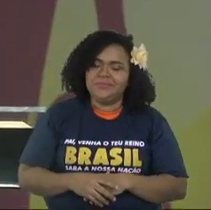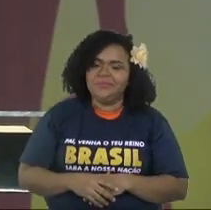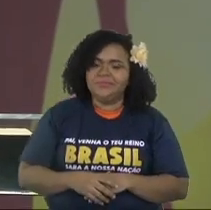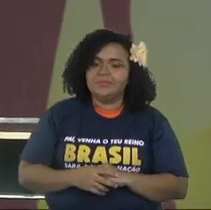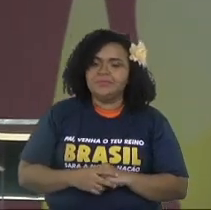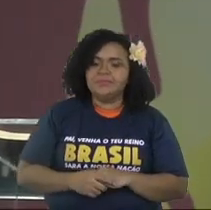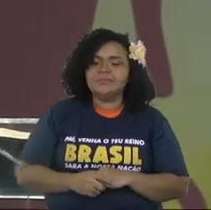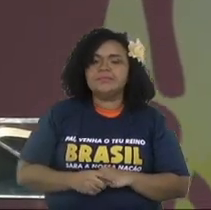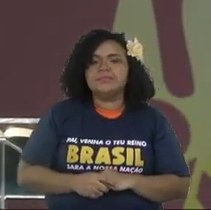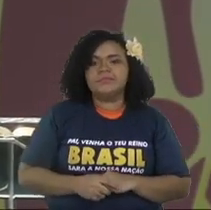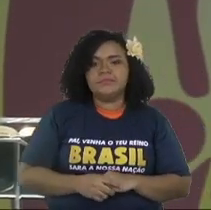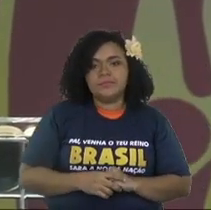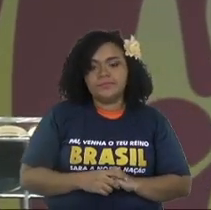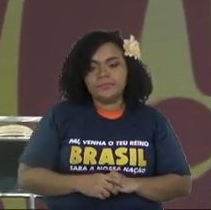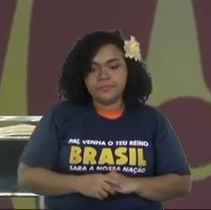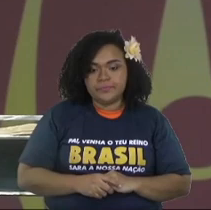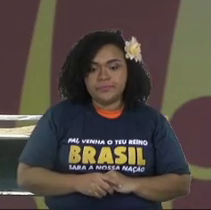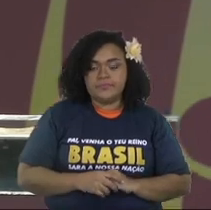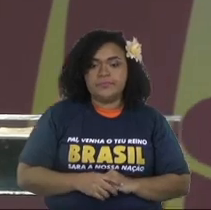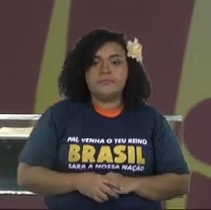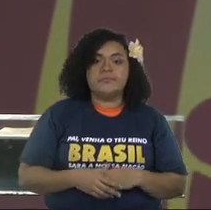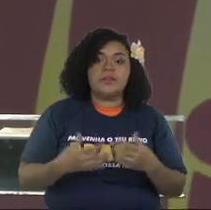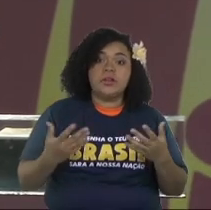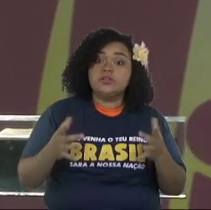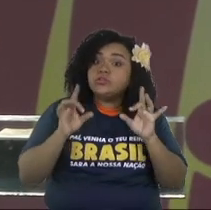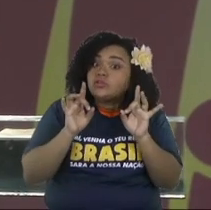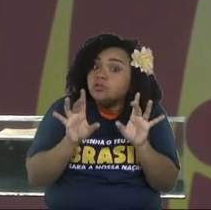I didn't tell that I'm just kidding